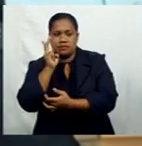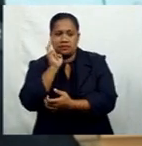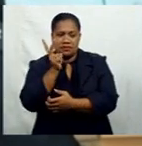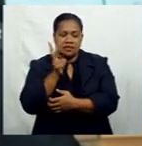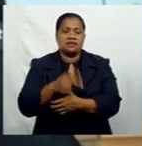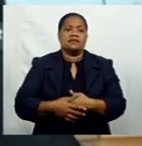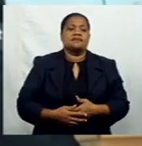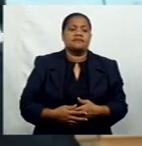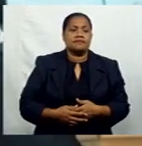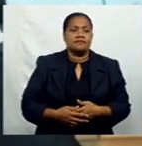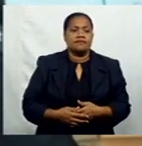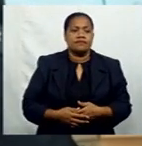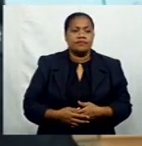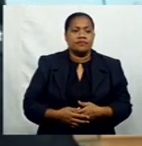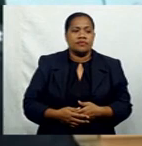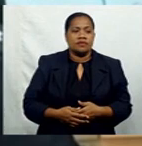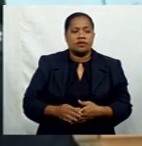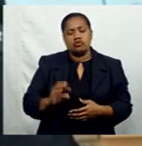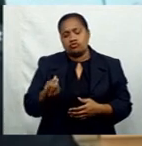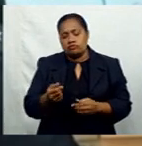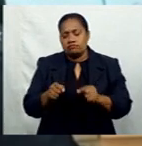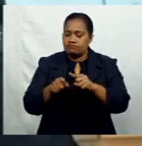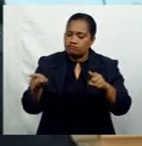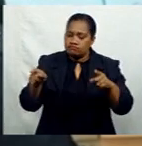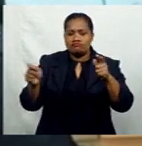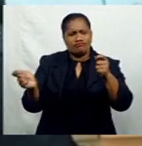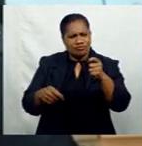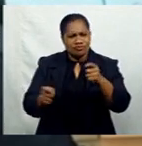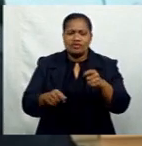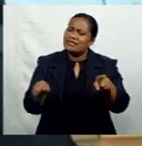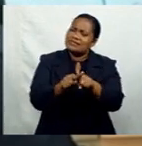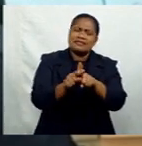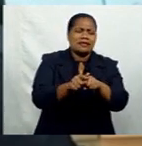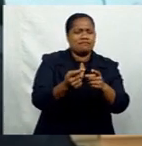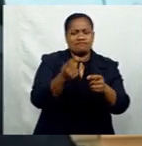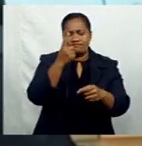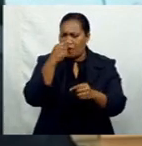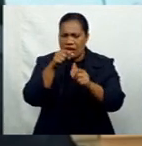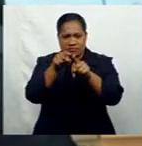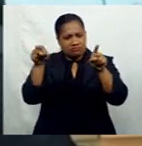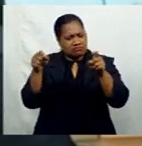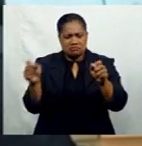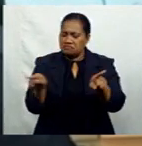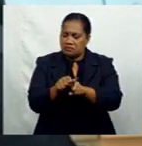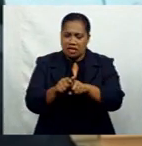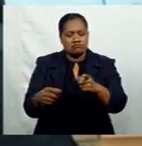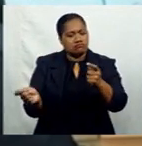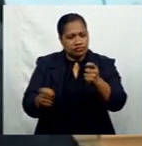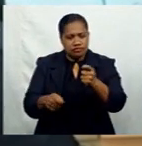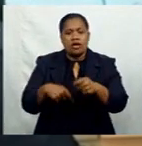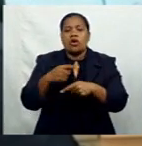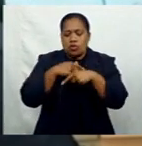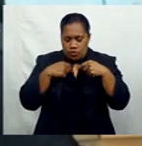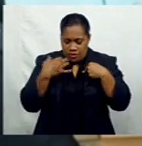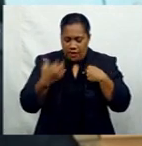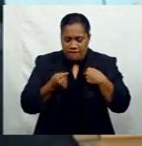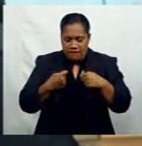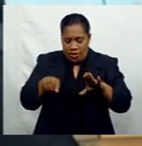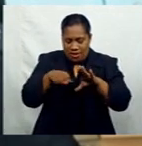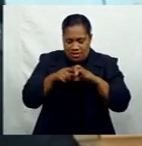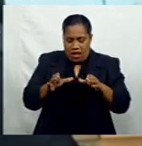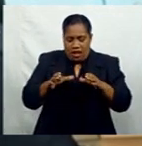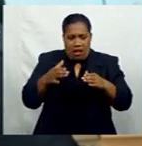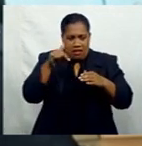They've been dealt with like any other citizen and we also have our internal disciplinary